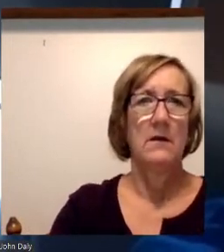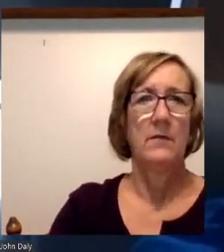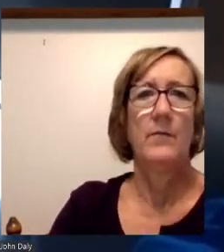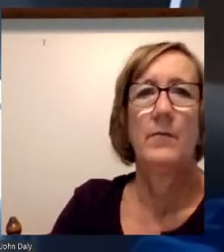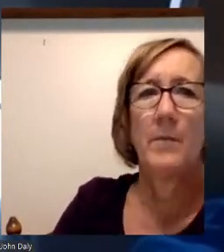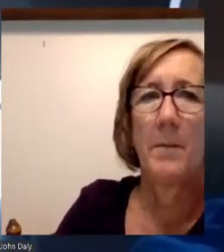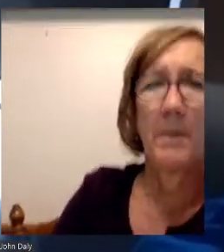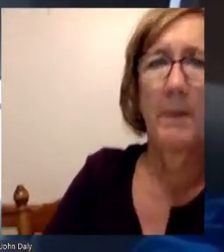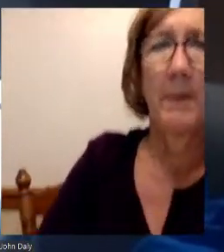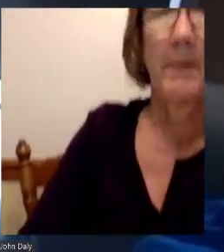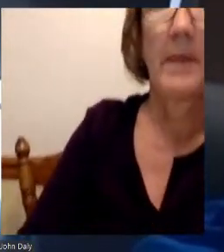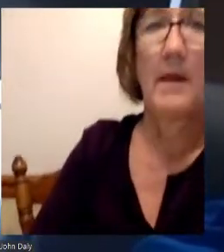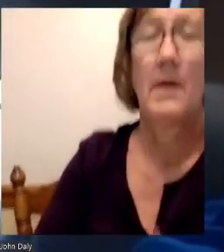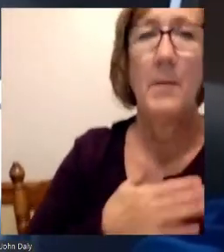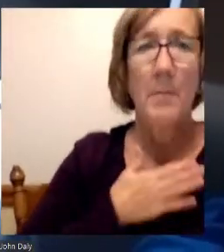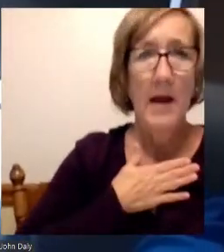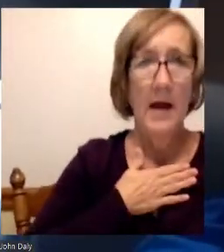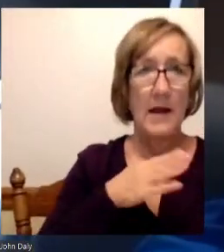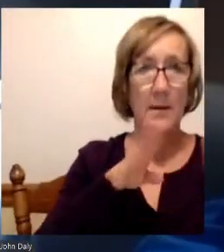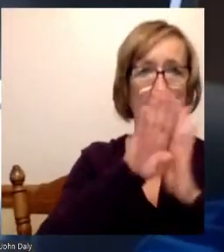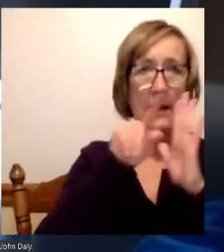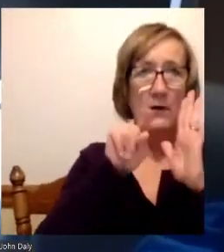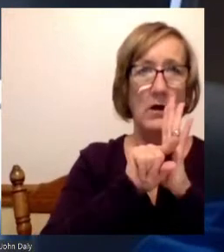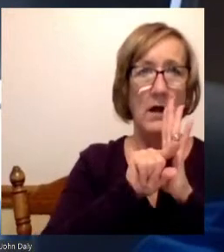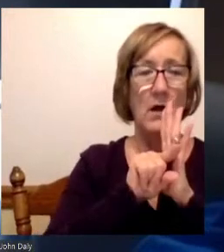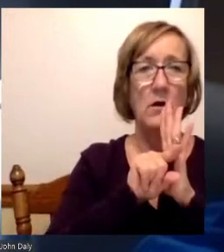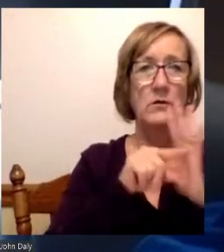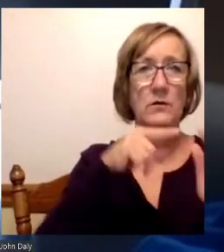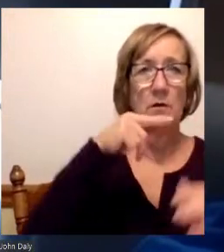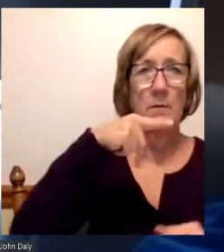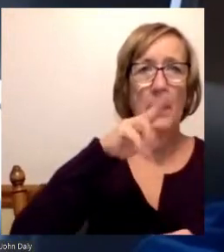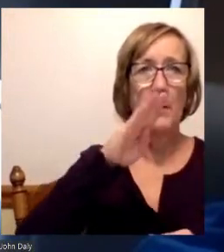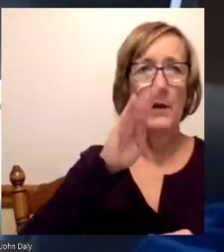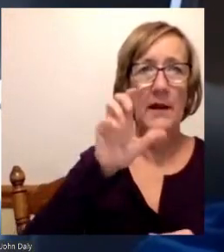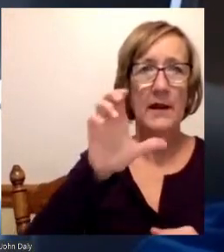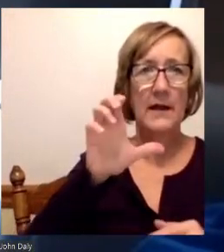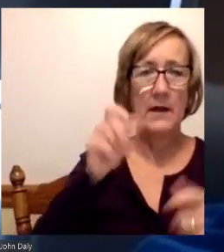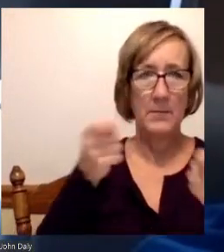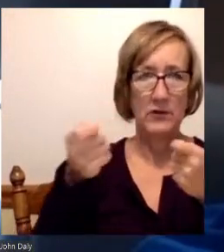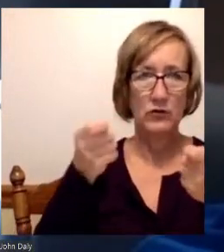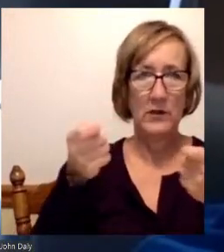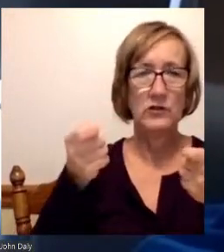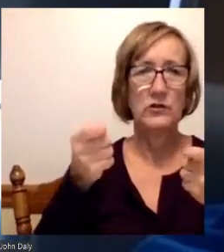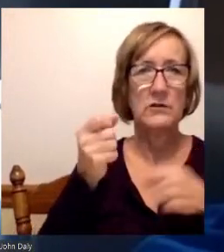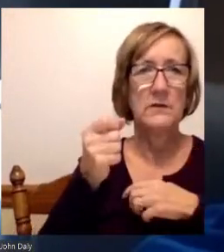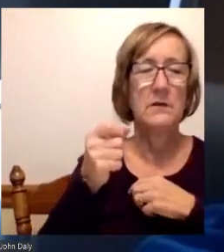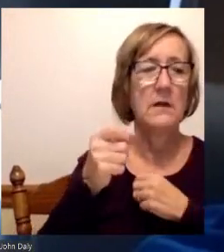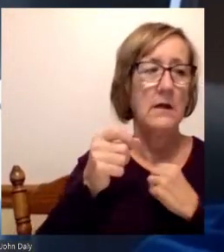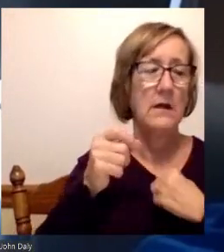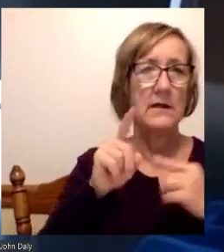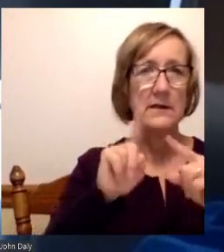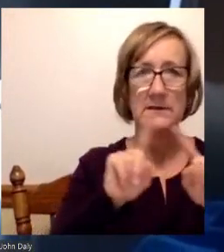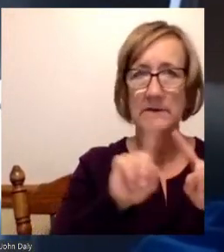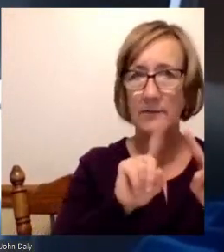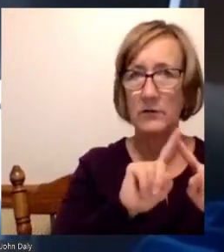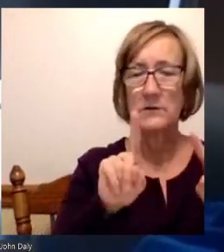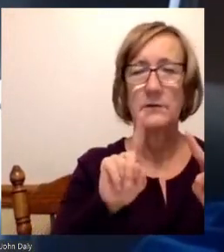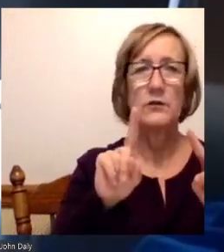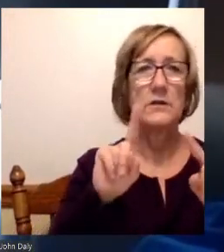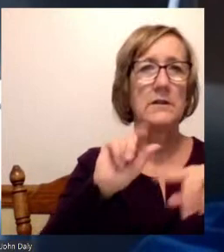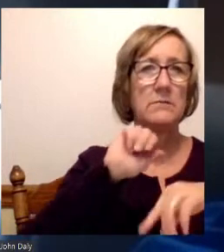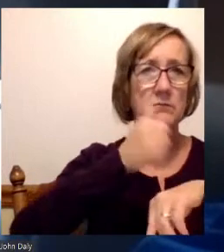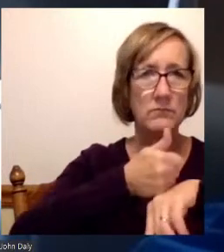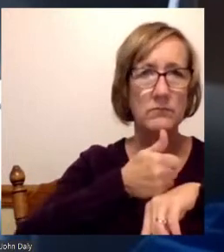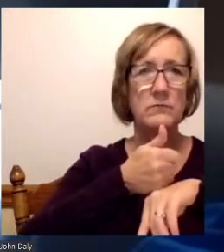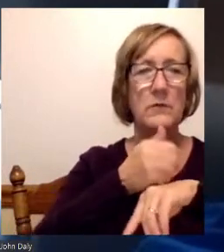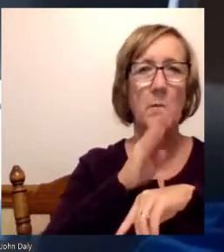My background is in public administration. I've been on numerous state and local